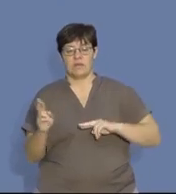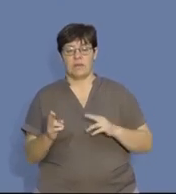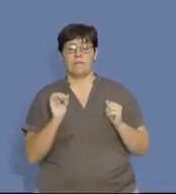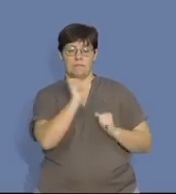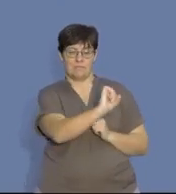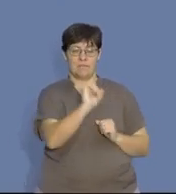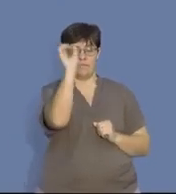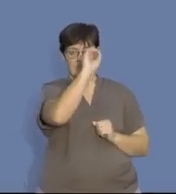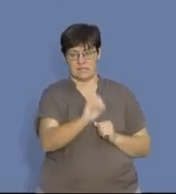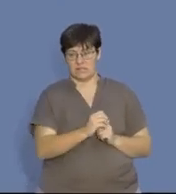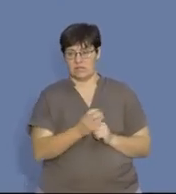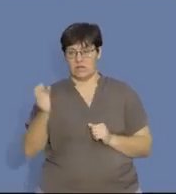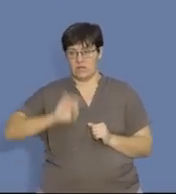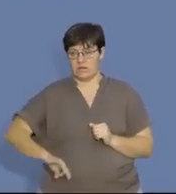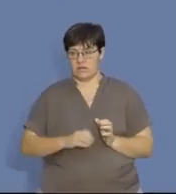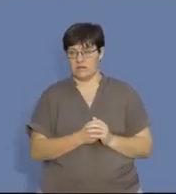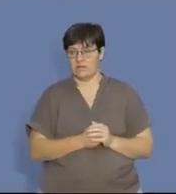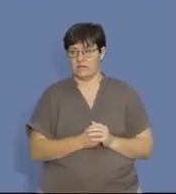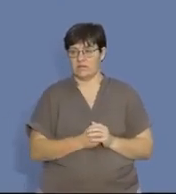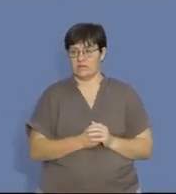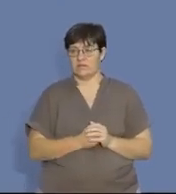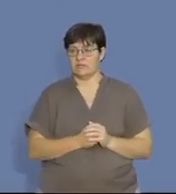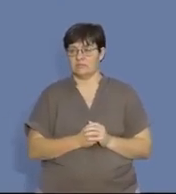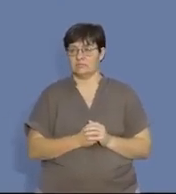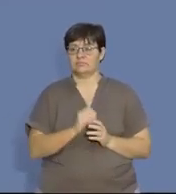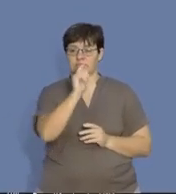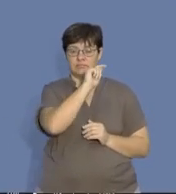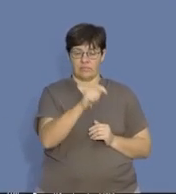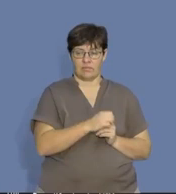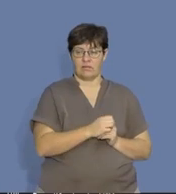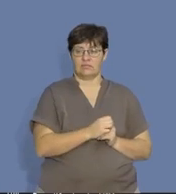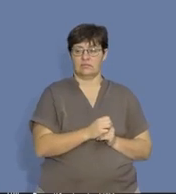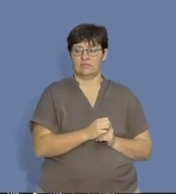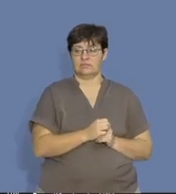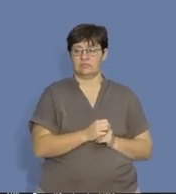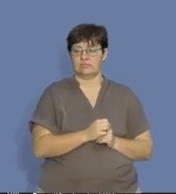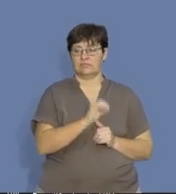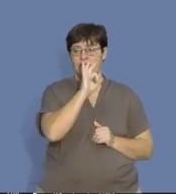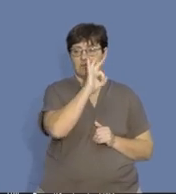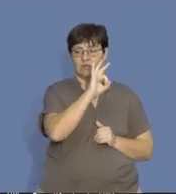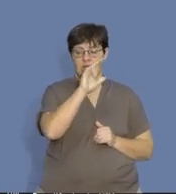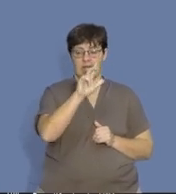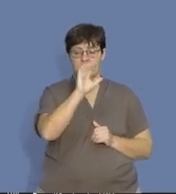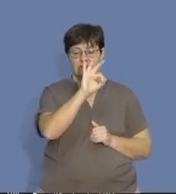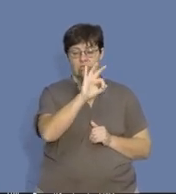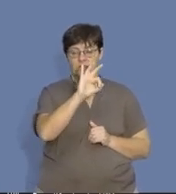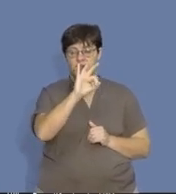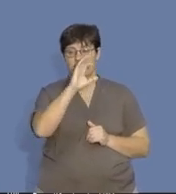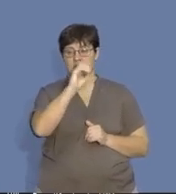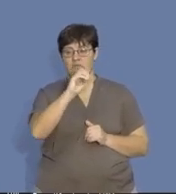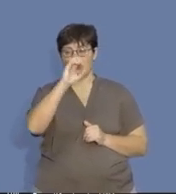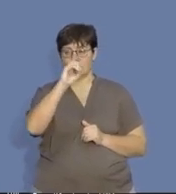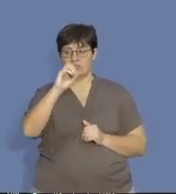to calculate his percentage of earnings. So, we need the calculator once more. I'm going to just clear that. So,